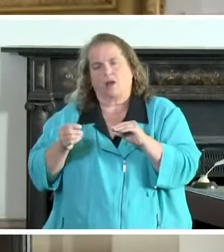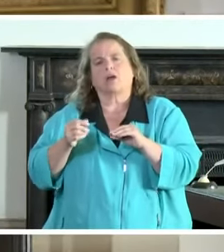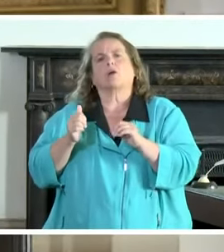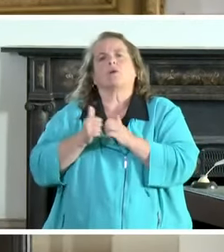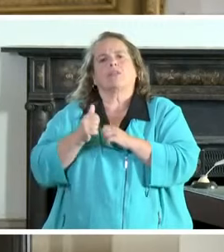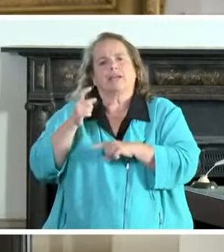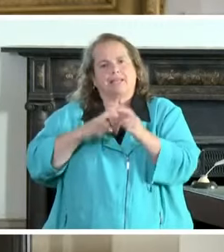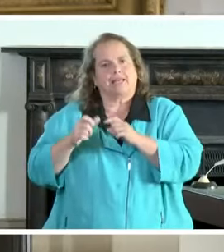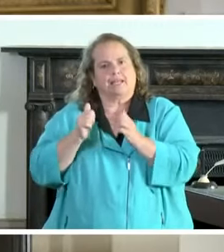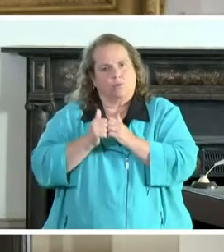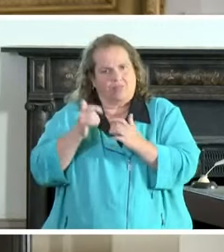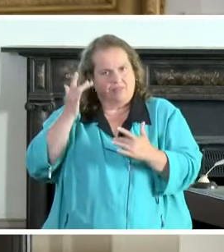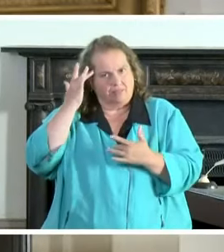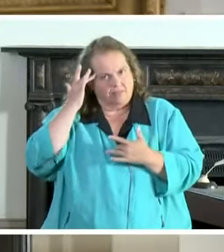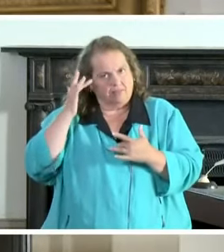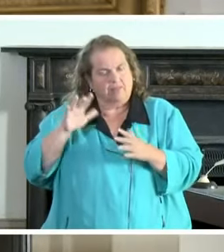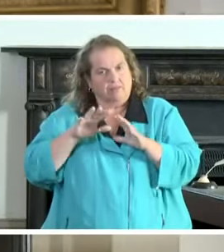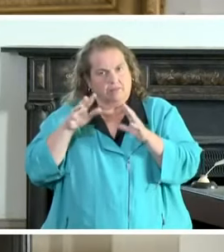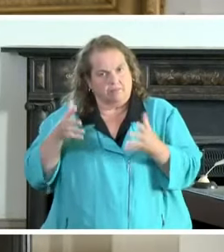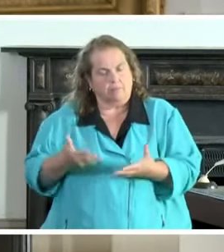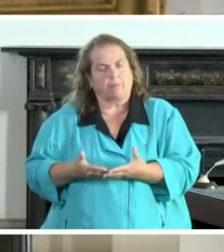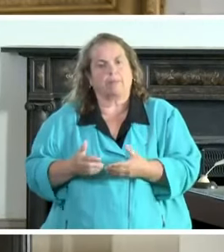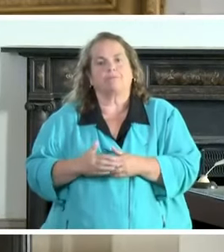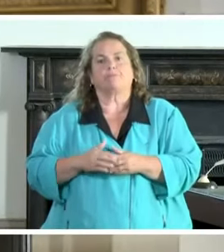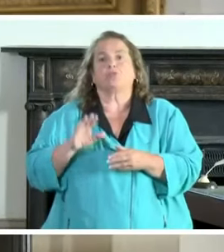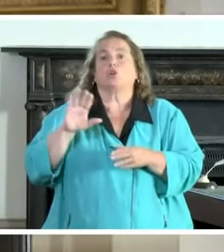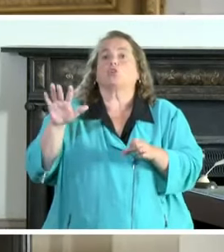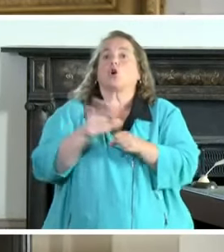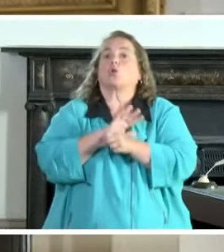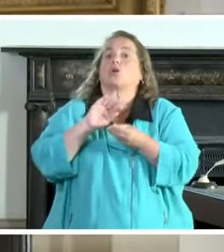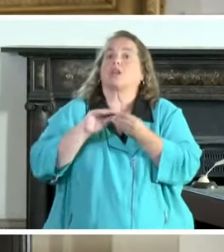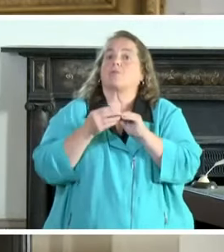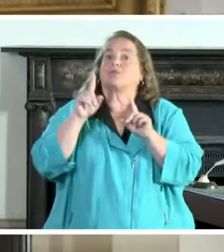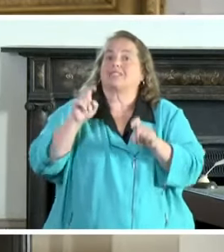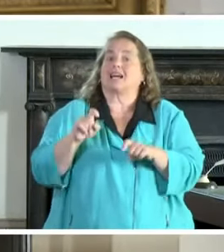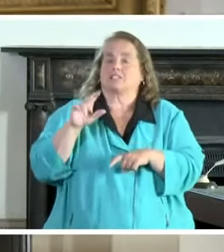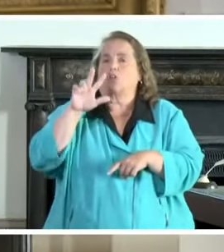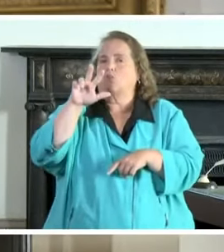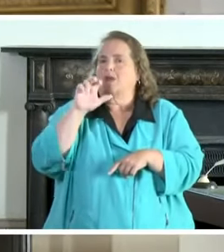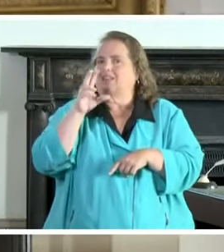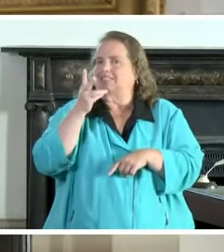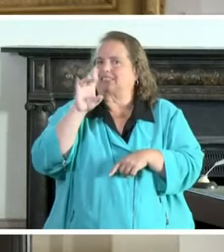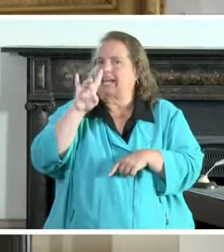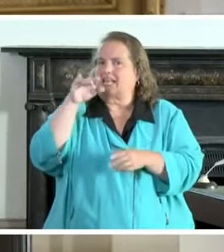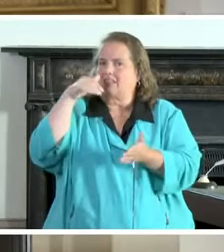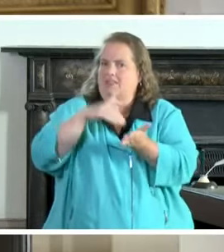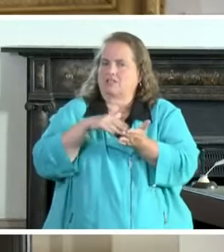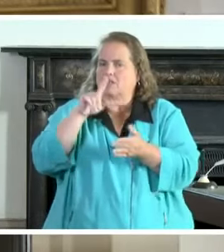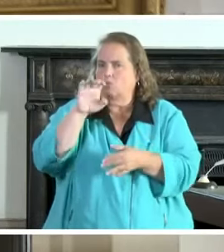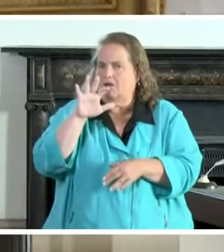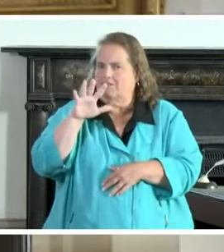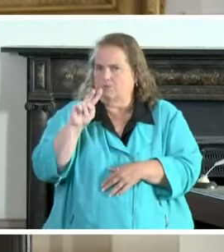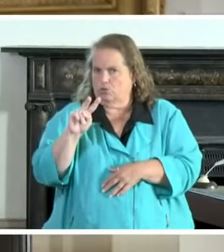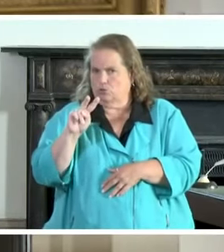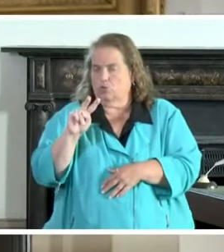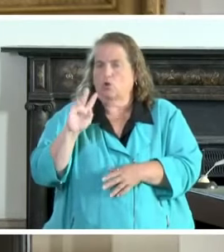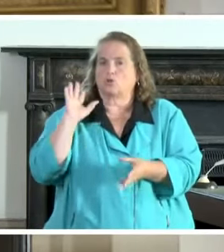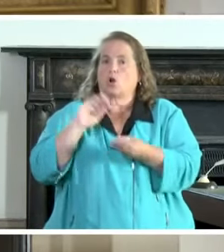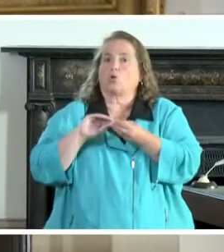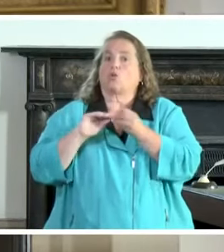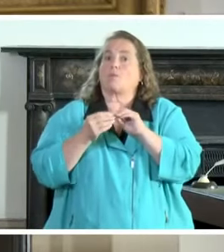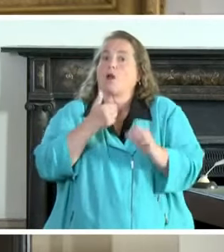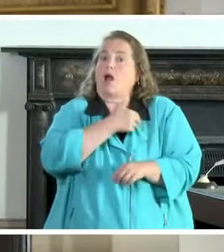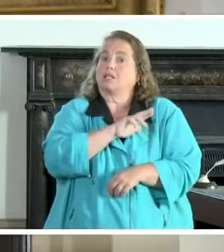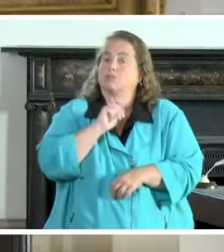pandemic total number of tests in kentucky now 368 152 total number ever